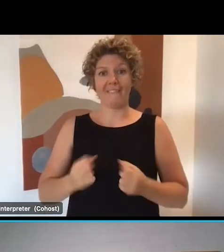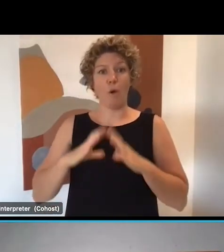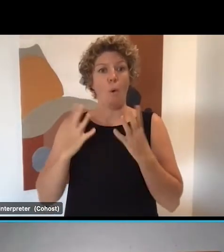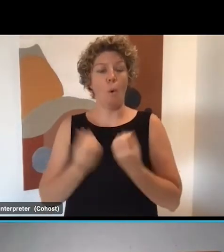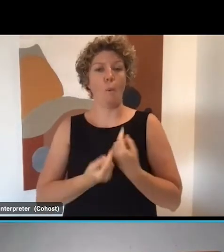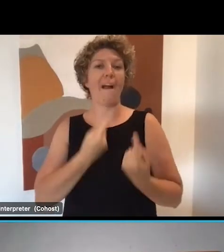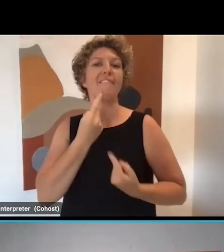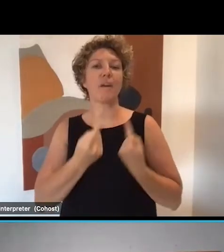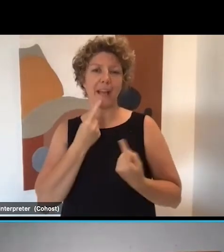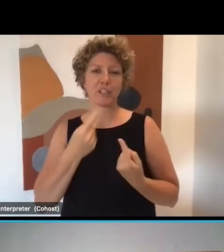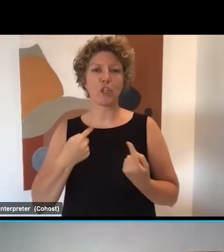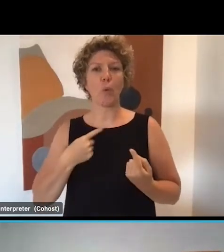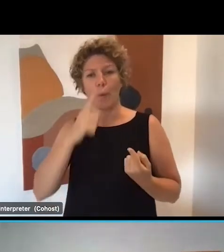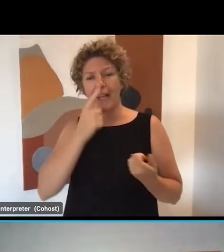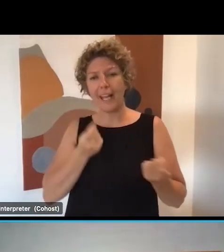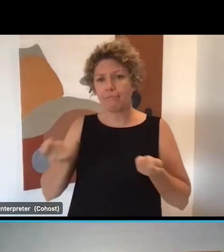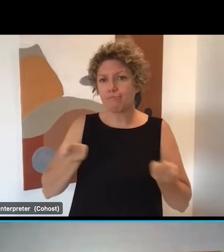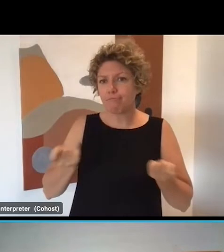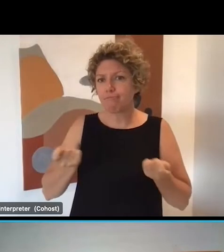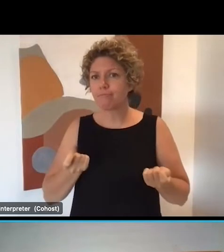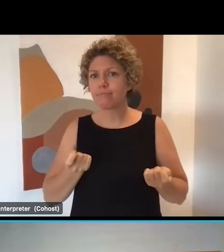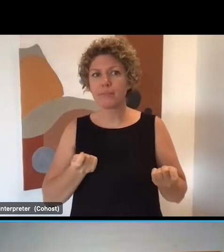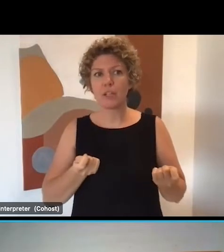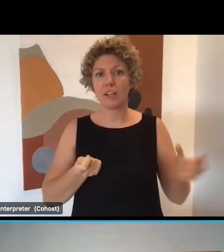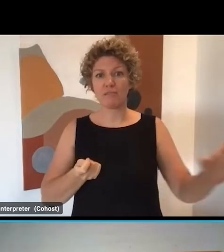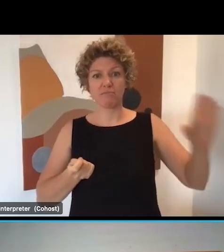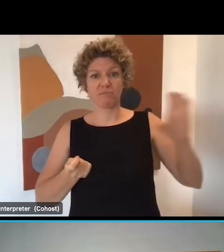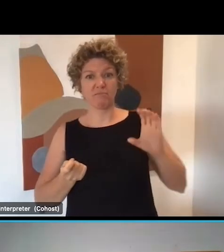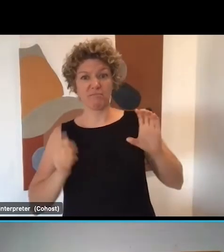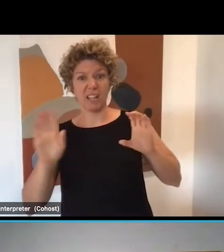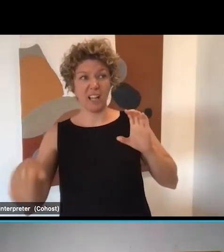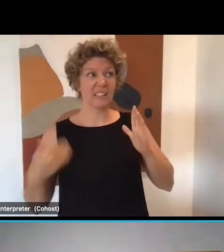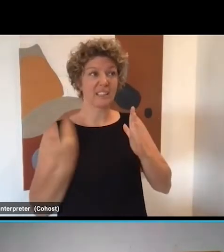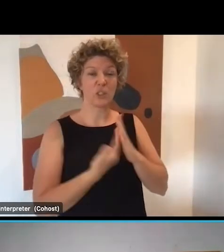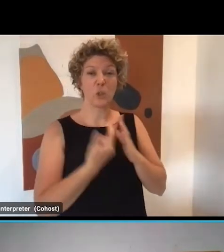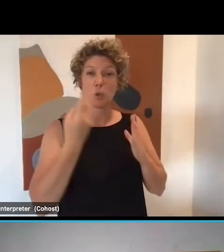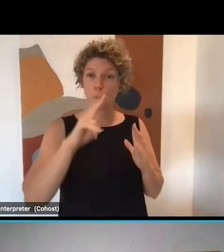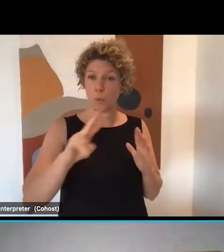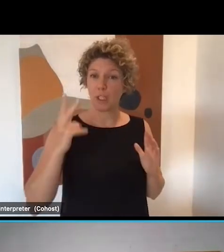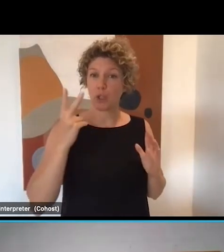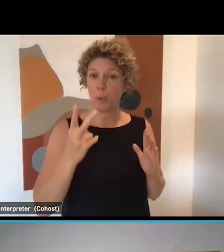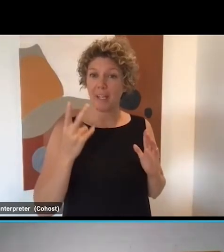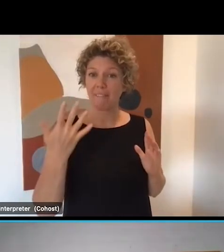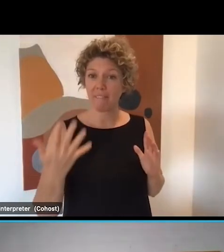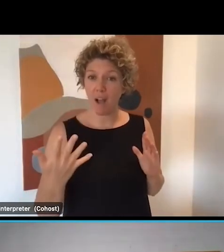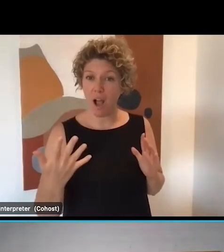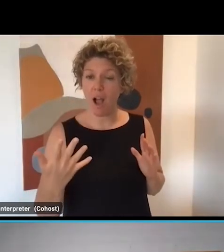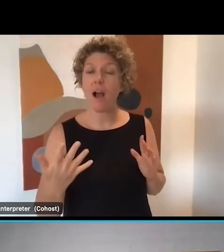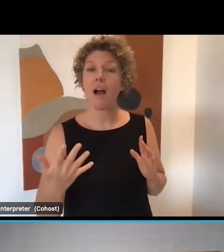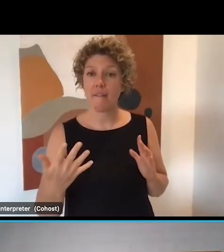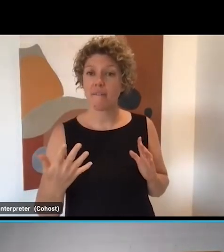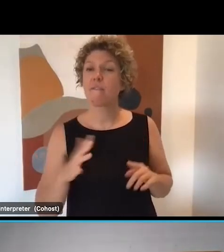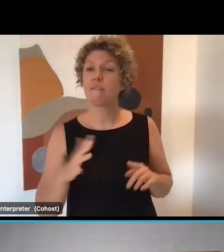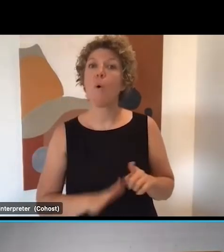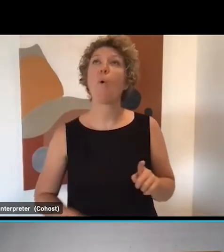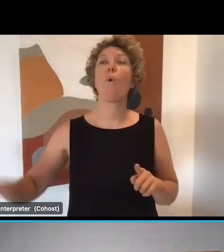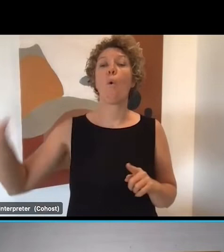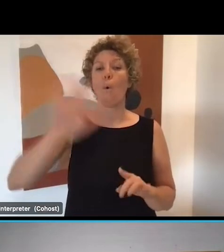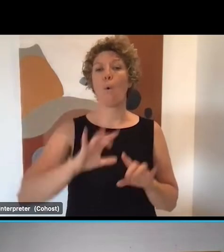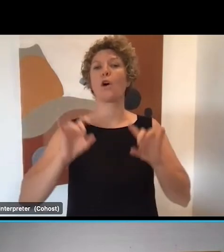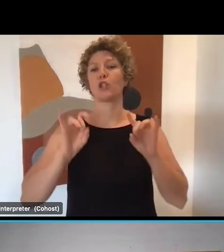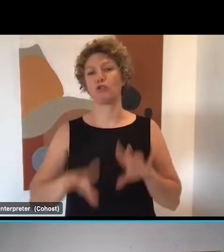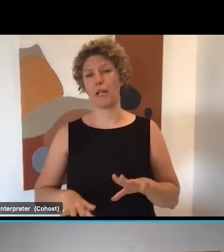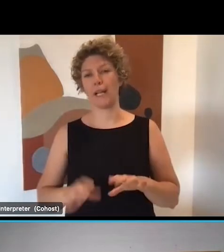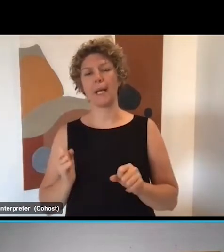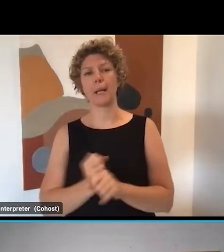facilitator is funded until 2025 until all in all employment regions across Australia to